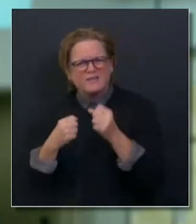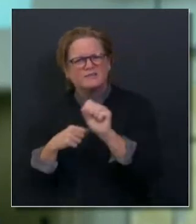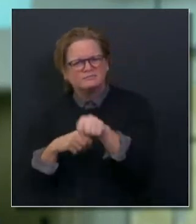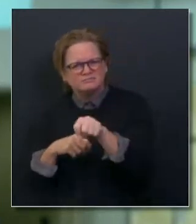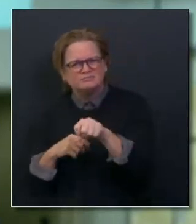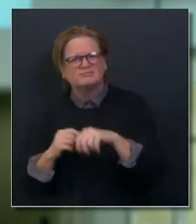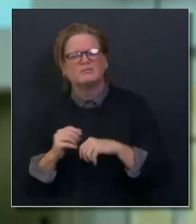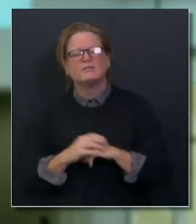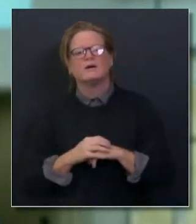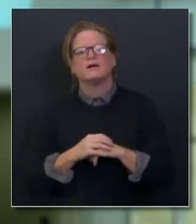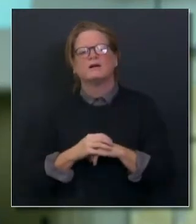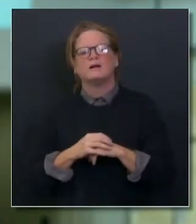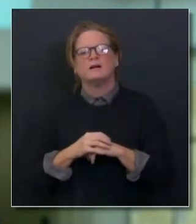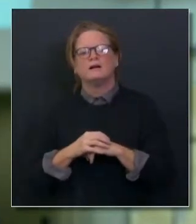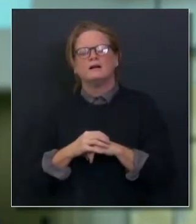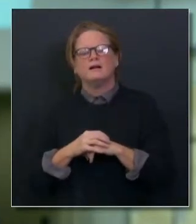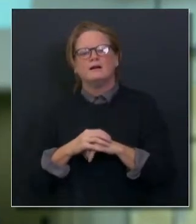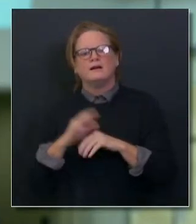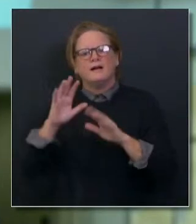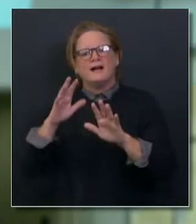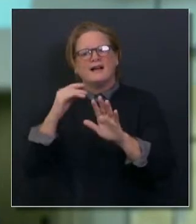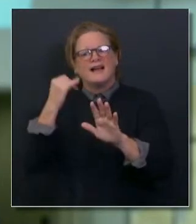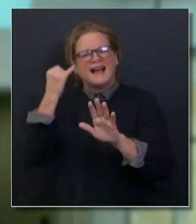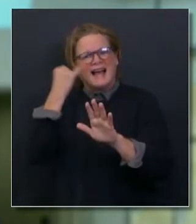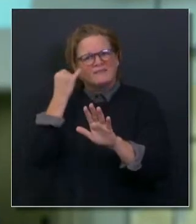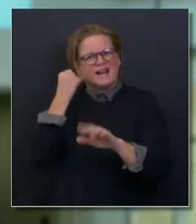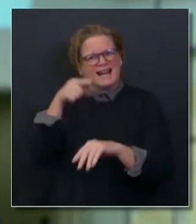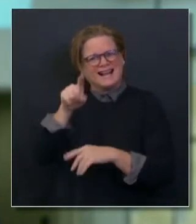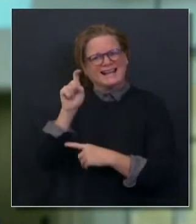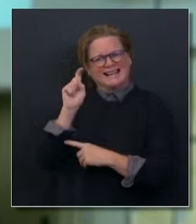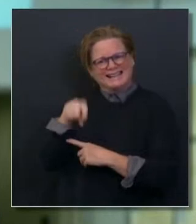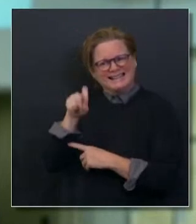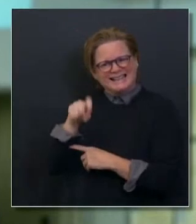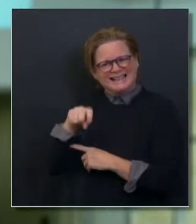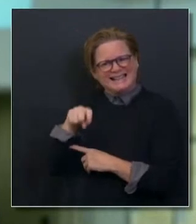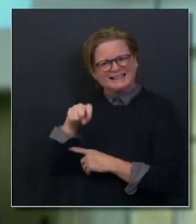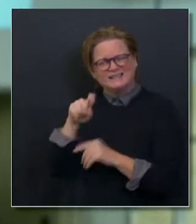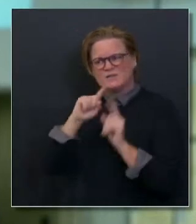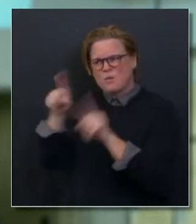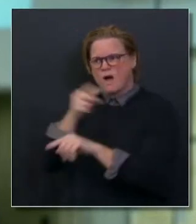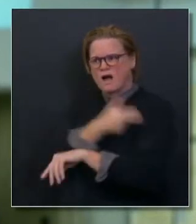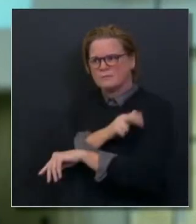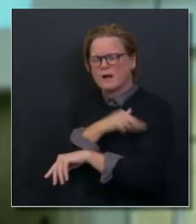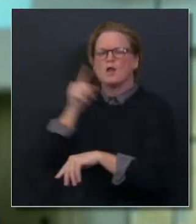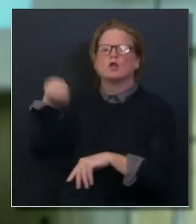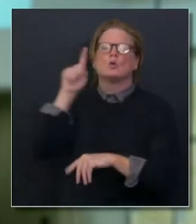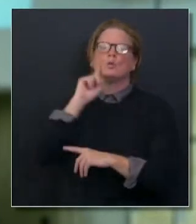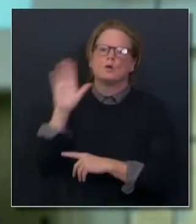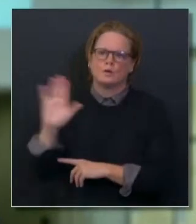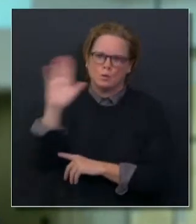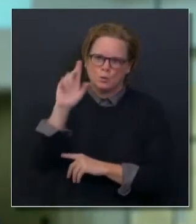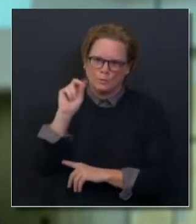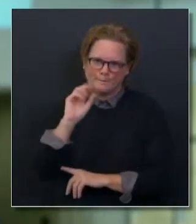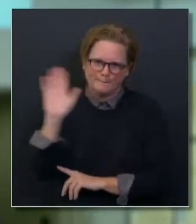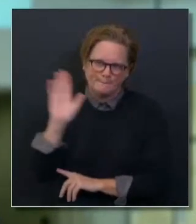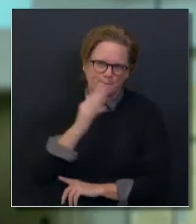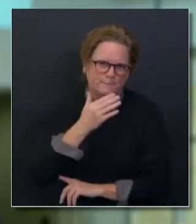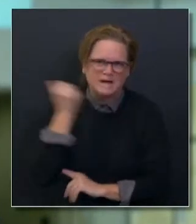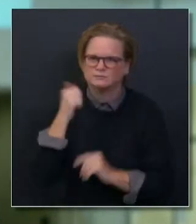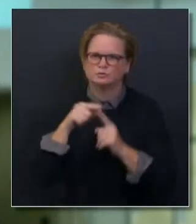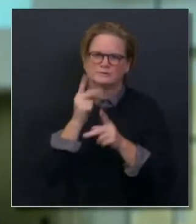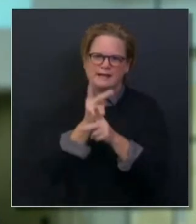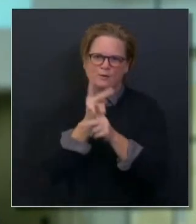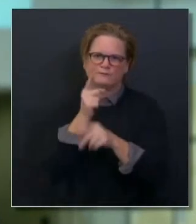and the hospitals will do all they can to provide that care. To your question about sort of this idea of rationing care,